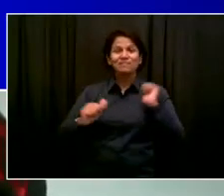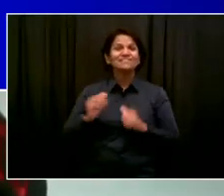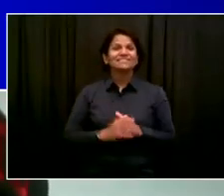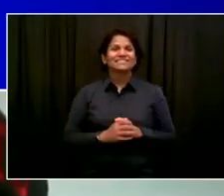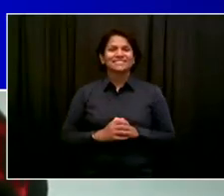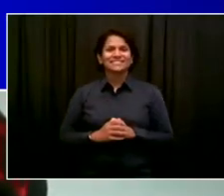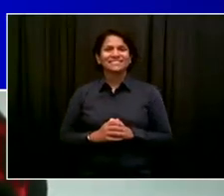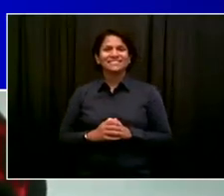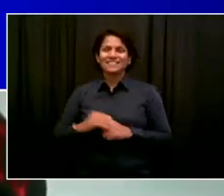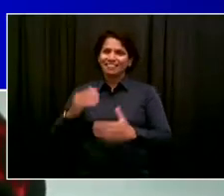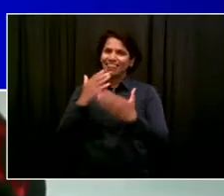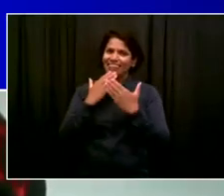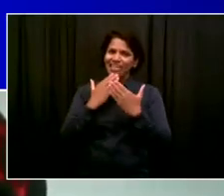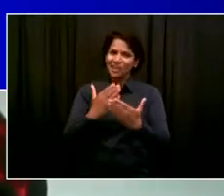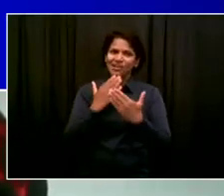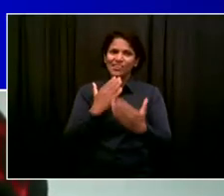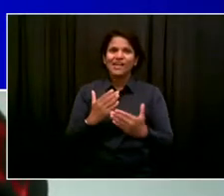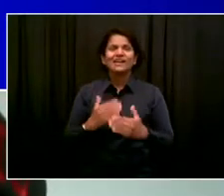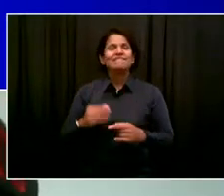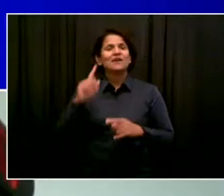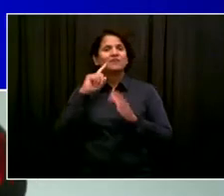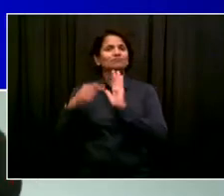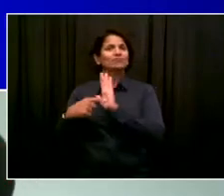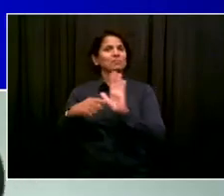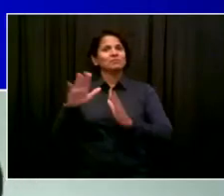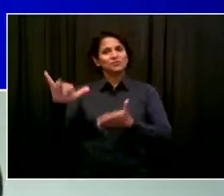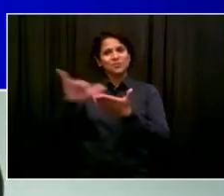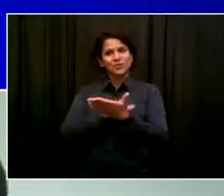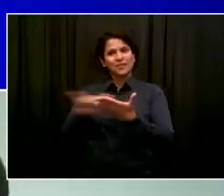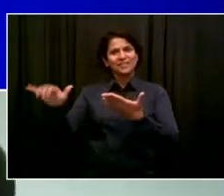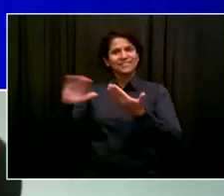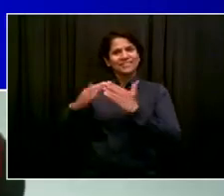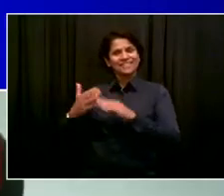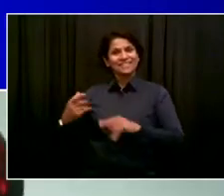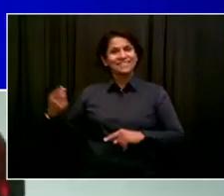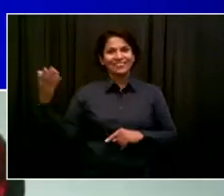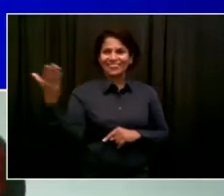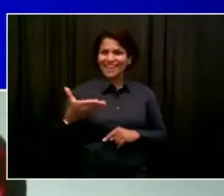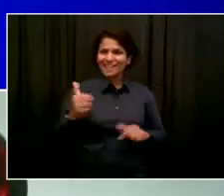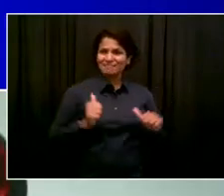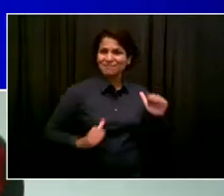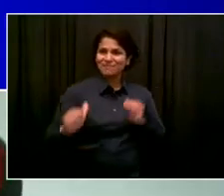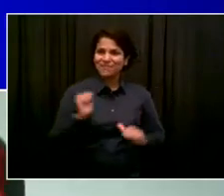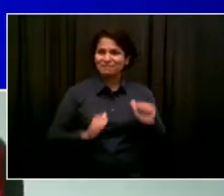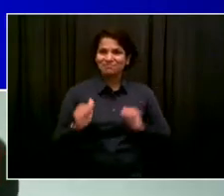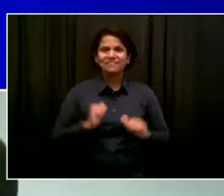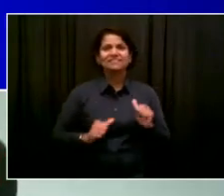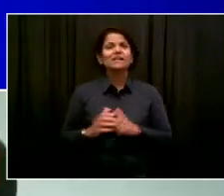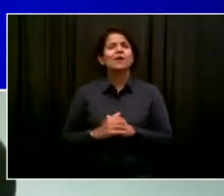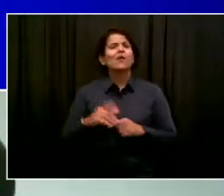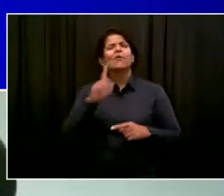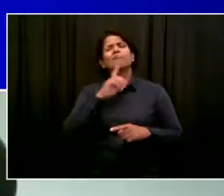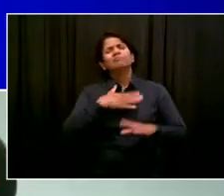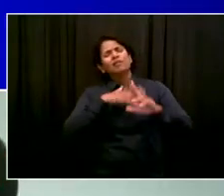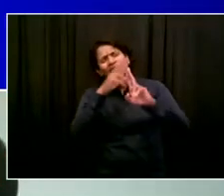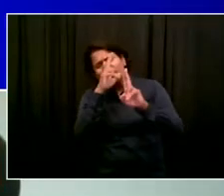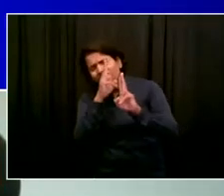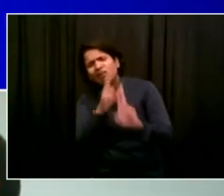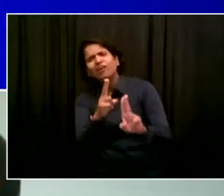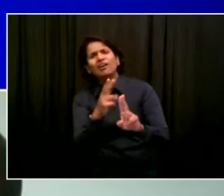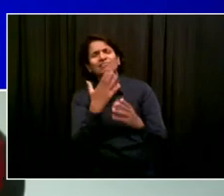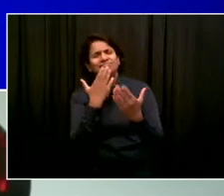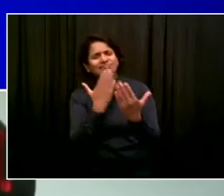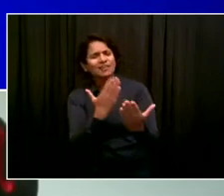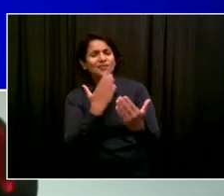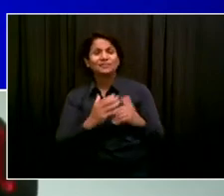of this makes it amazingly special. It's an honor. It's definitely an honor. And what do you want to say? One